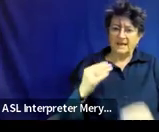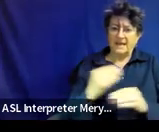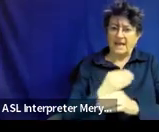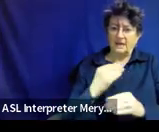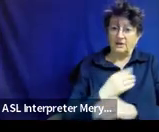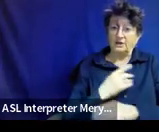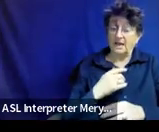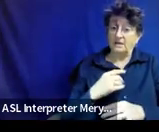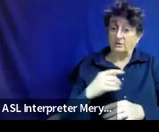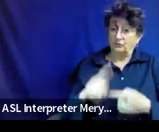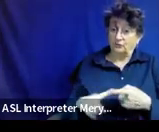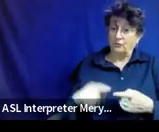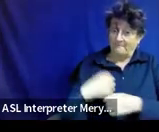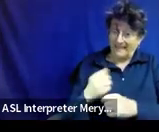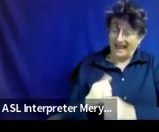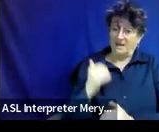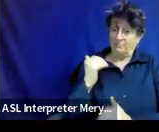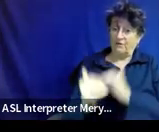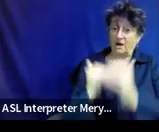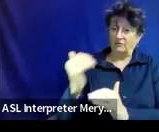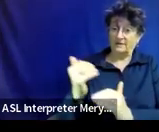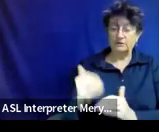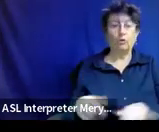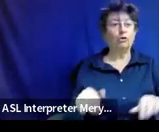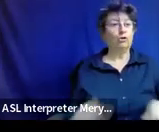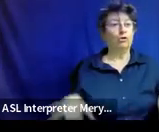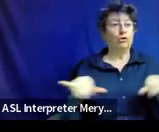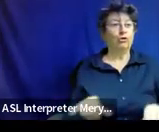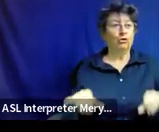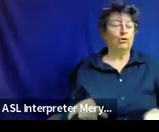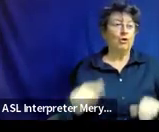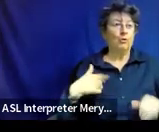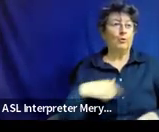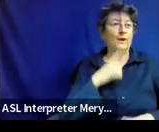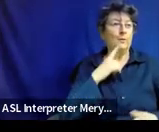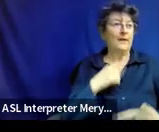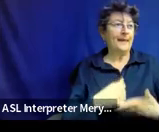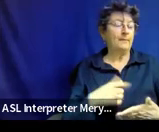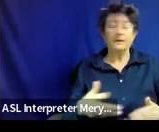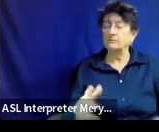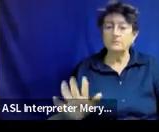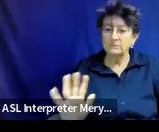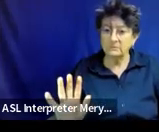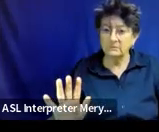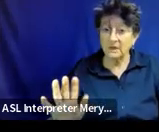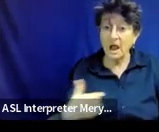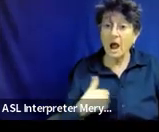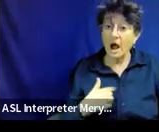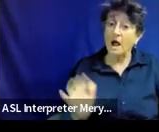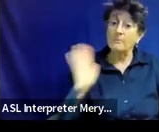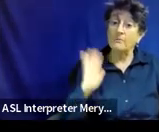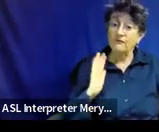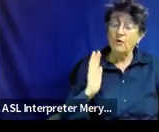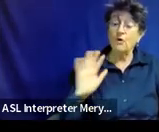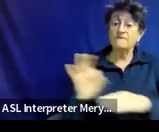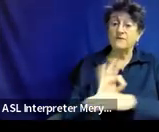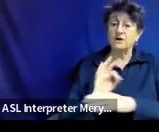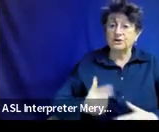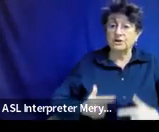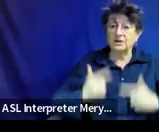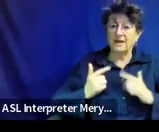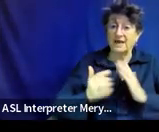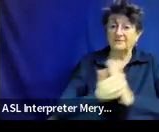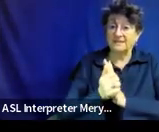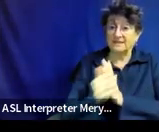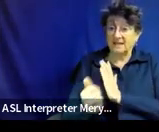we'll talk about this a little bit more later, but I know I was a functional life skills teacher. I was working